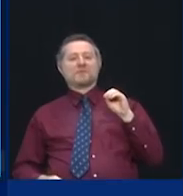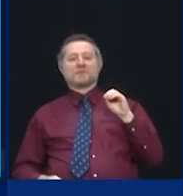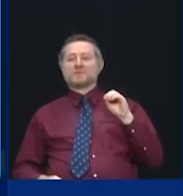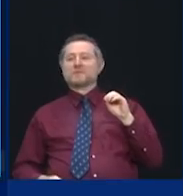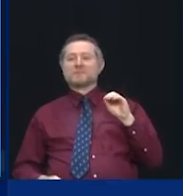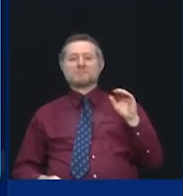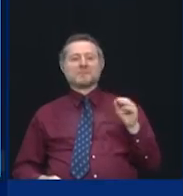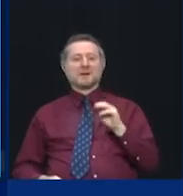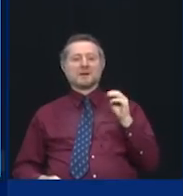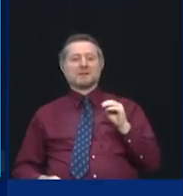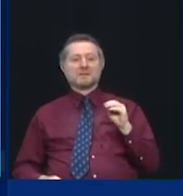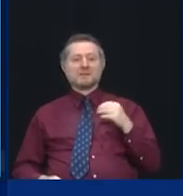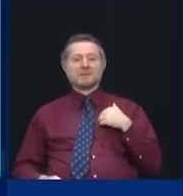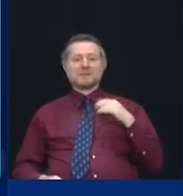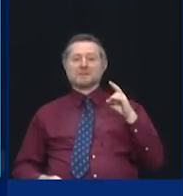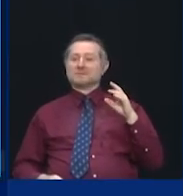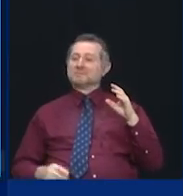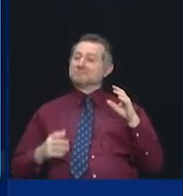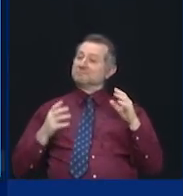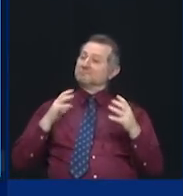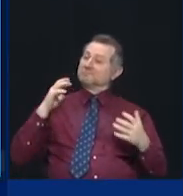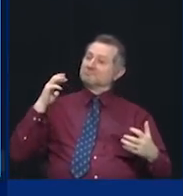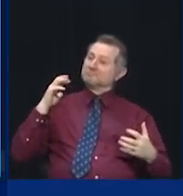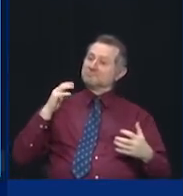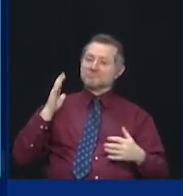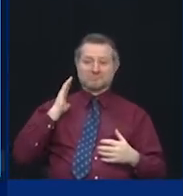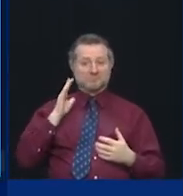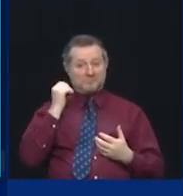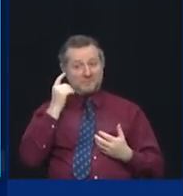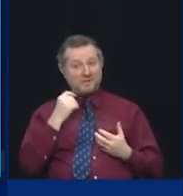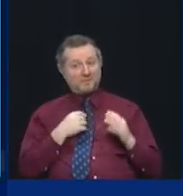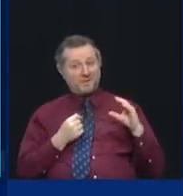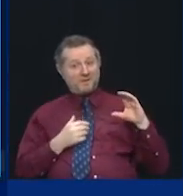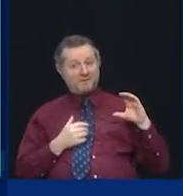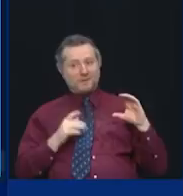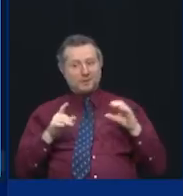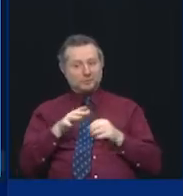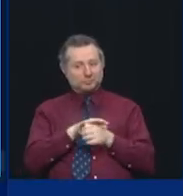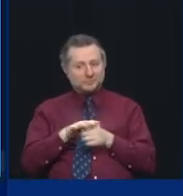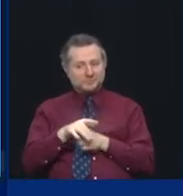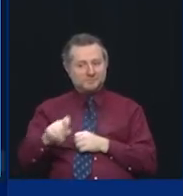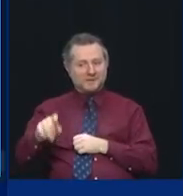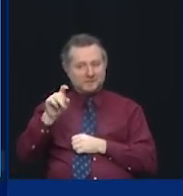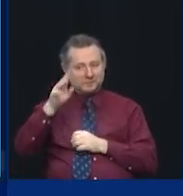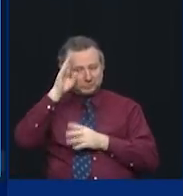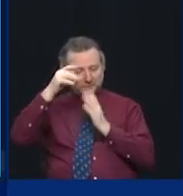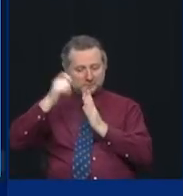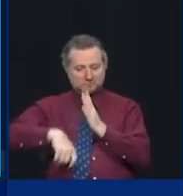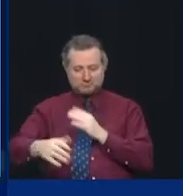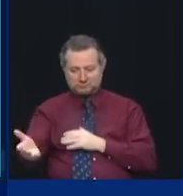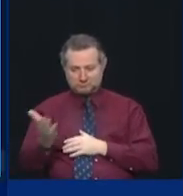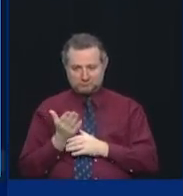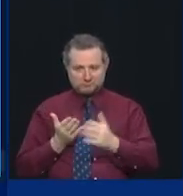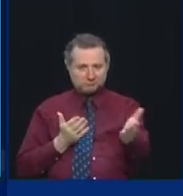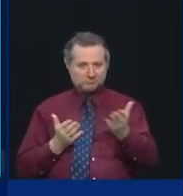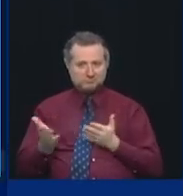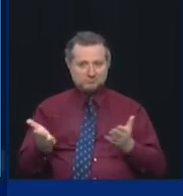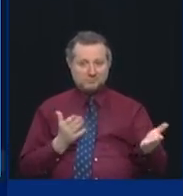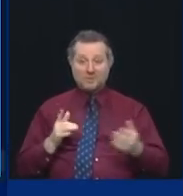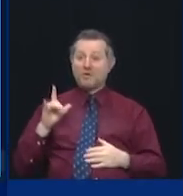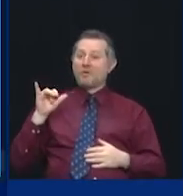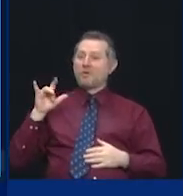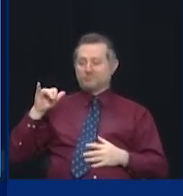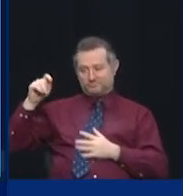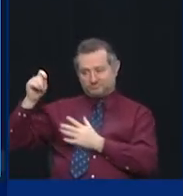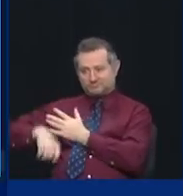the regions have to come up with their own plan. Long Island has to come up with its plan. Western New